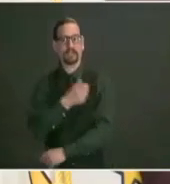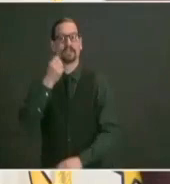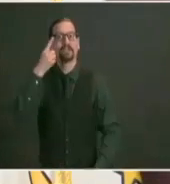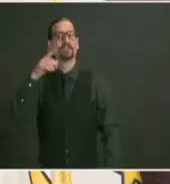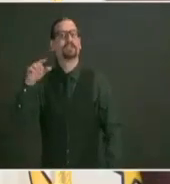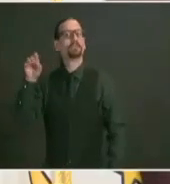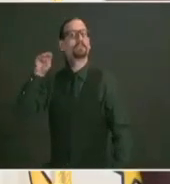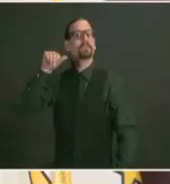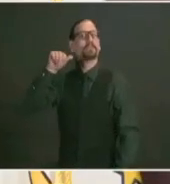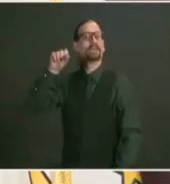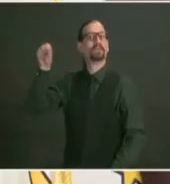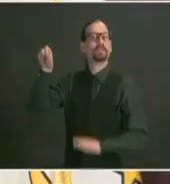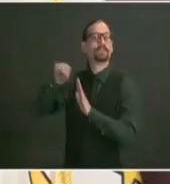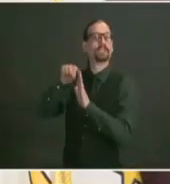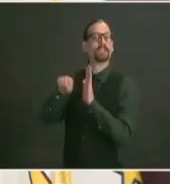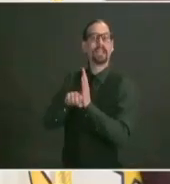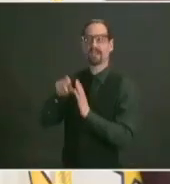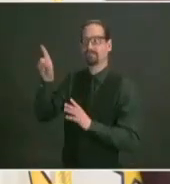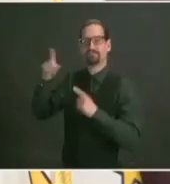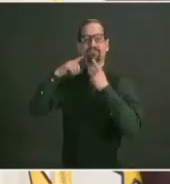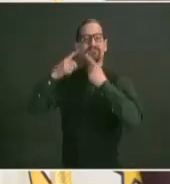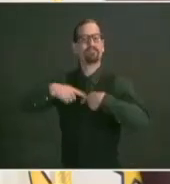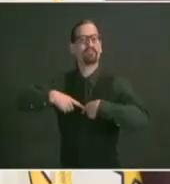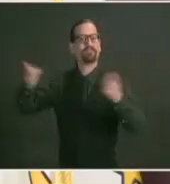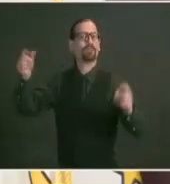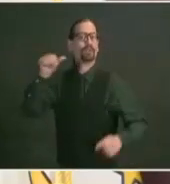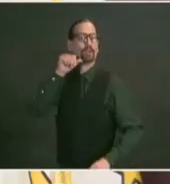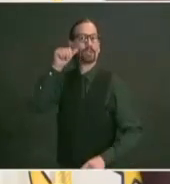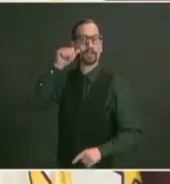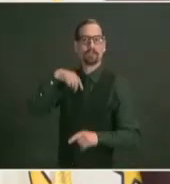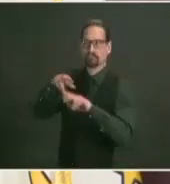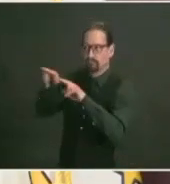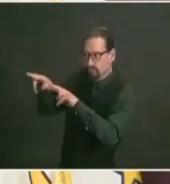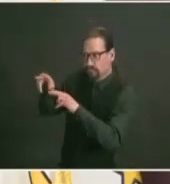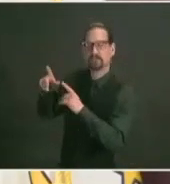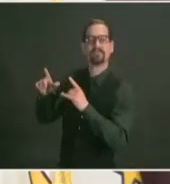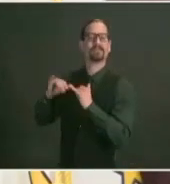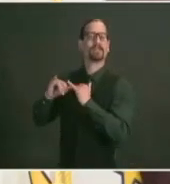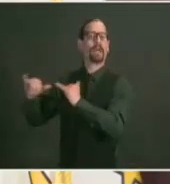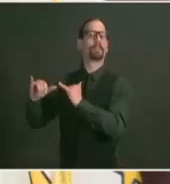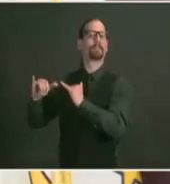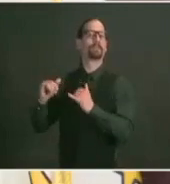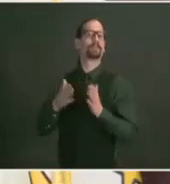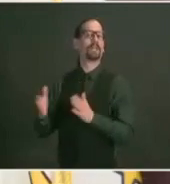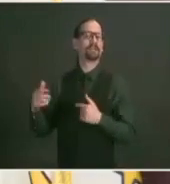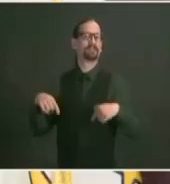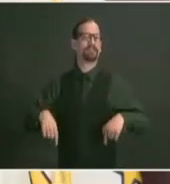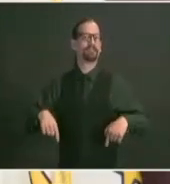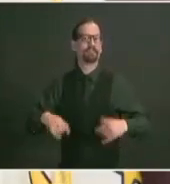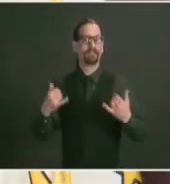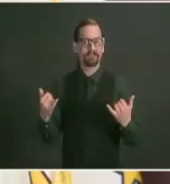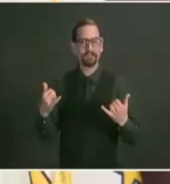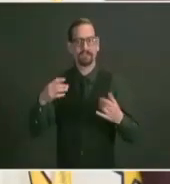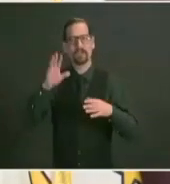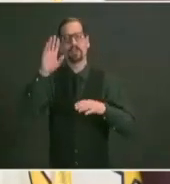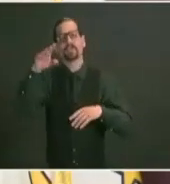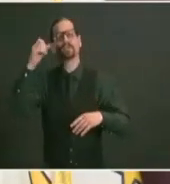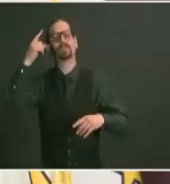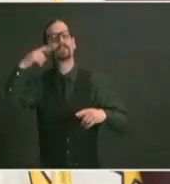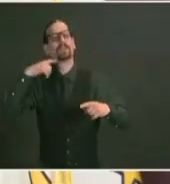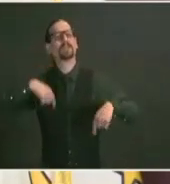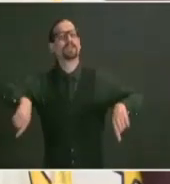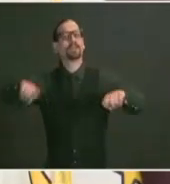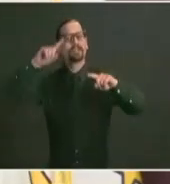i think it's important that rhode islanders know that when we open up eligibility on the 19th that does not mean everyone receive